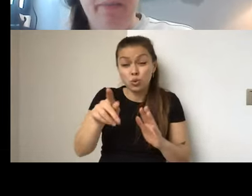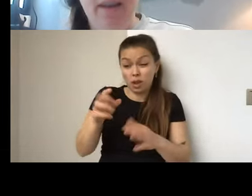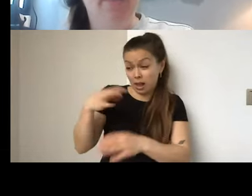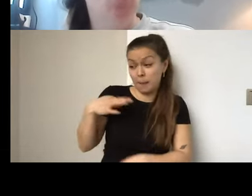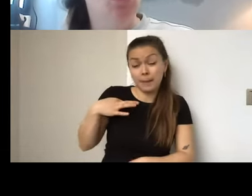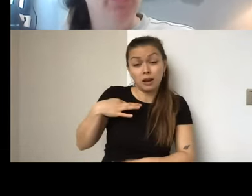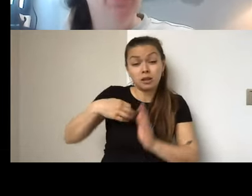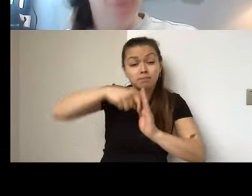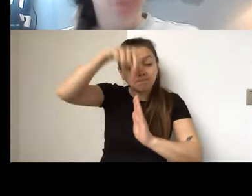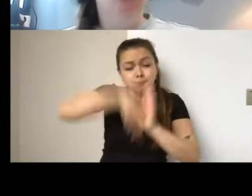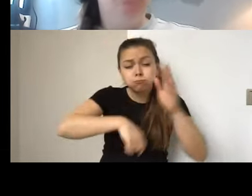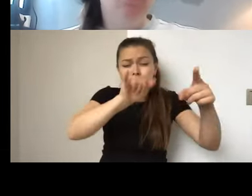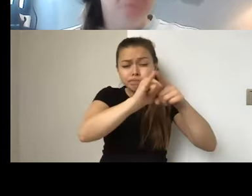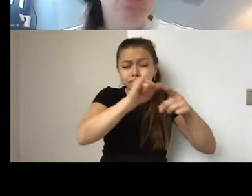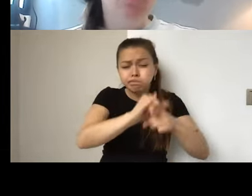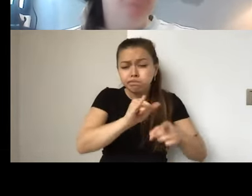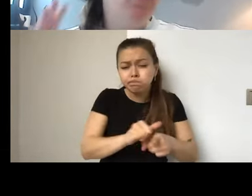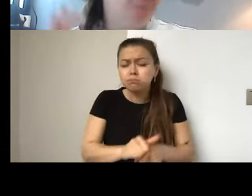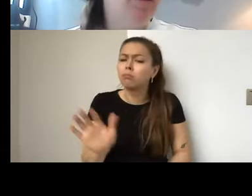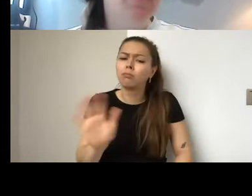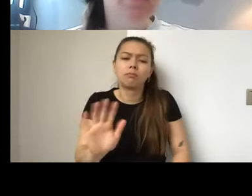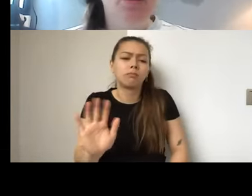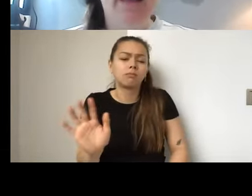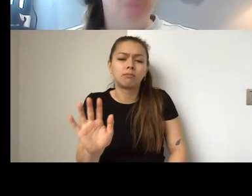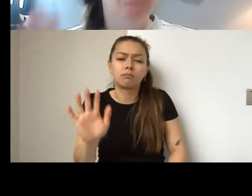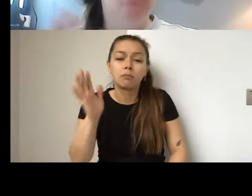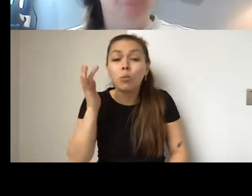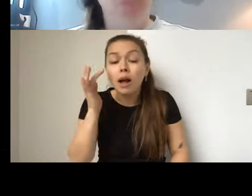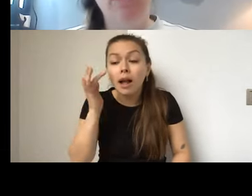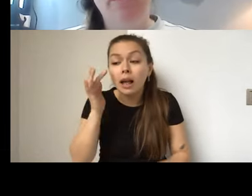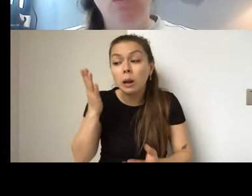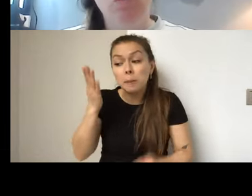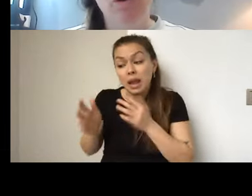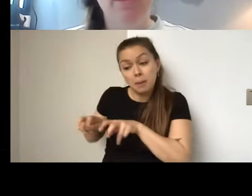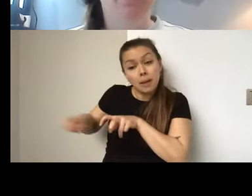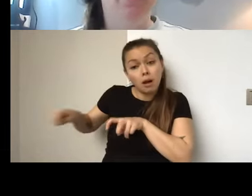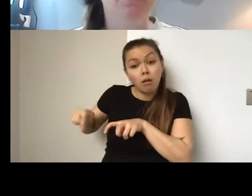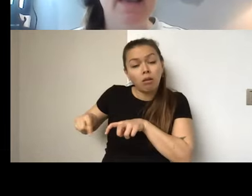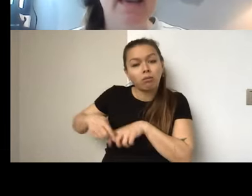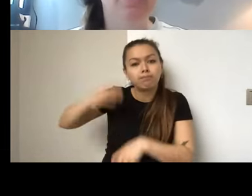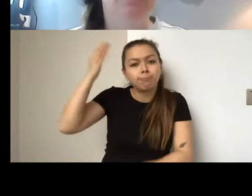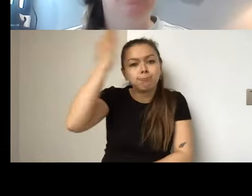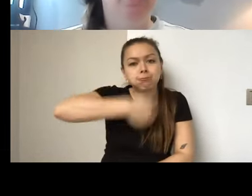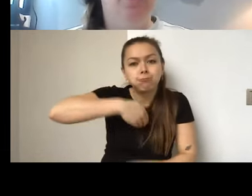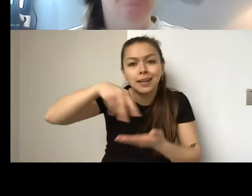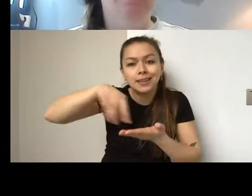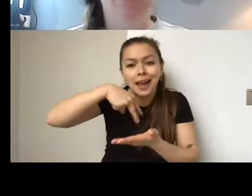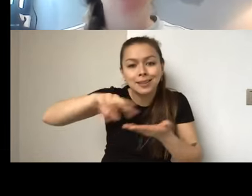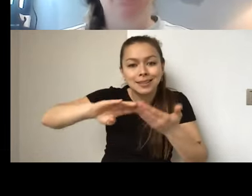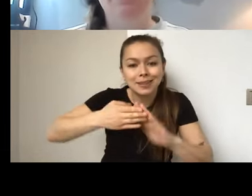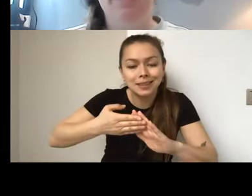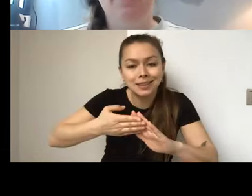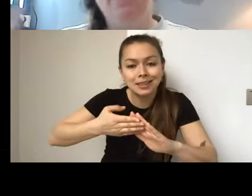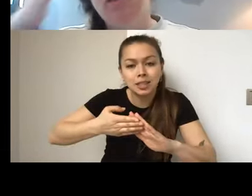um, in that world. So you want to just make sure that you're using simple language. It's straightforward. It's very succinct, um,